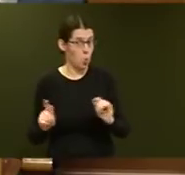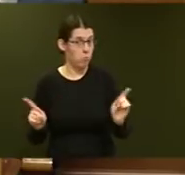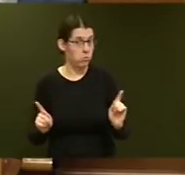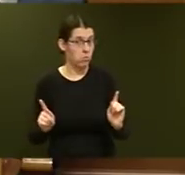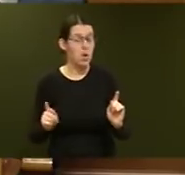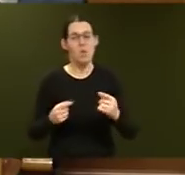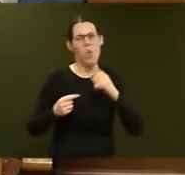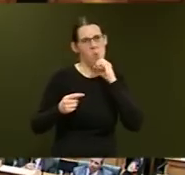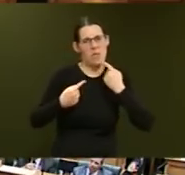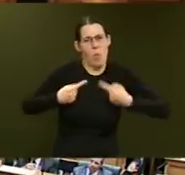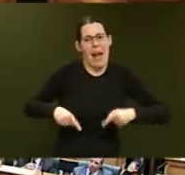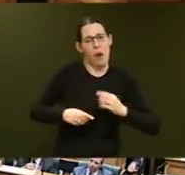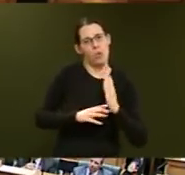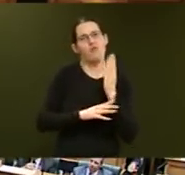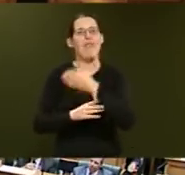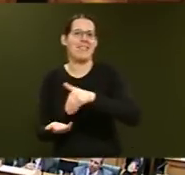direct sale.